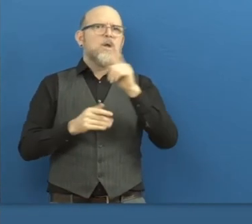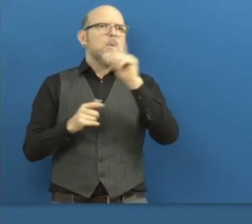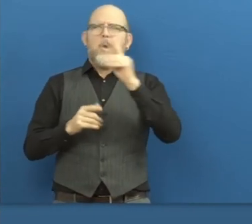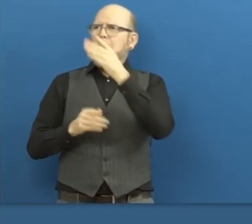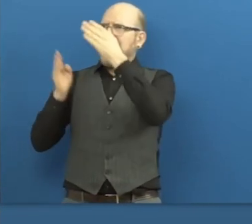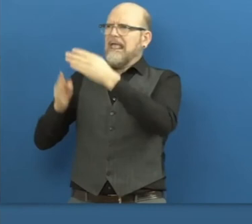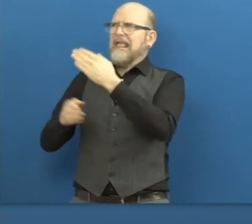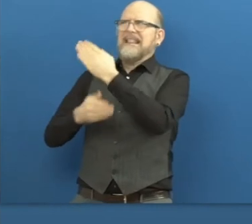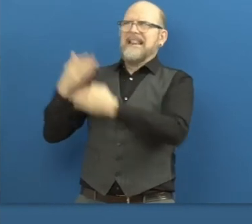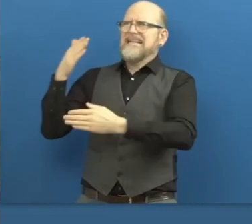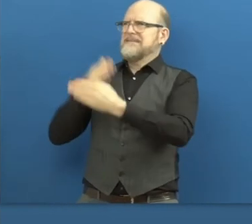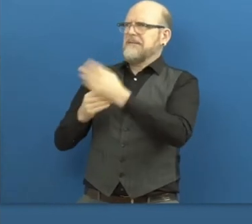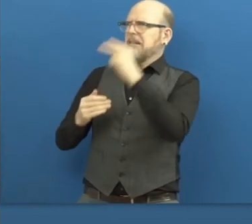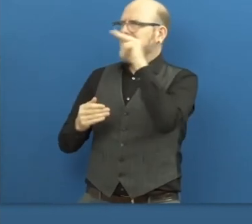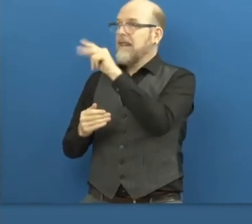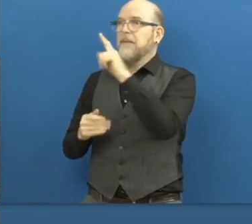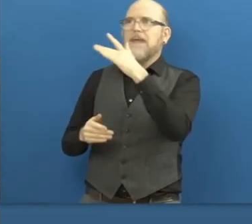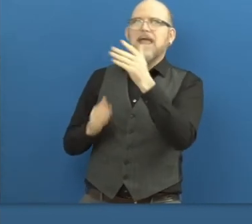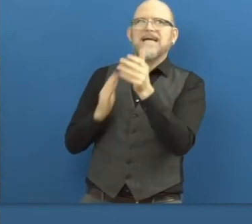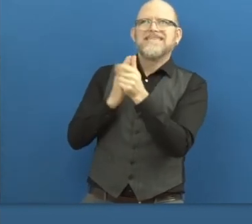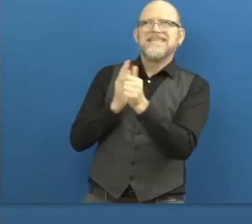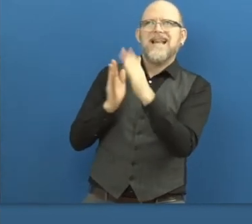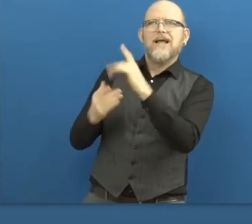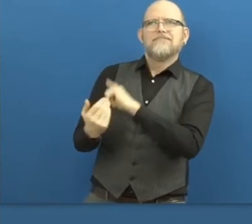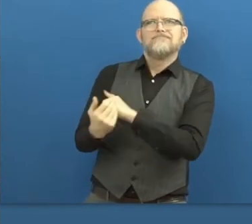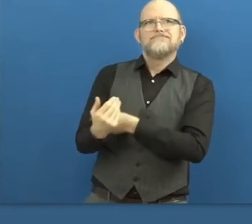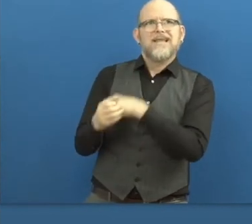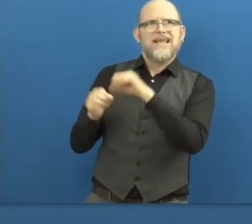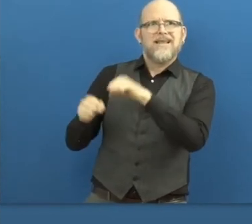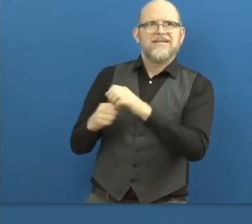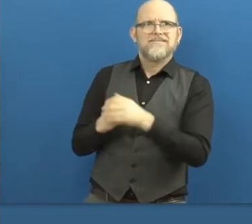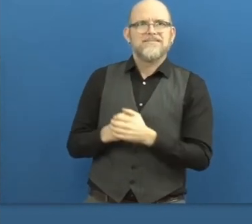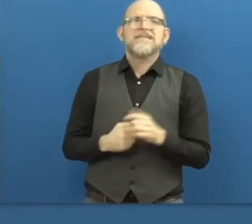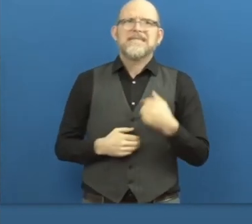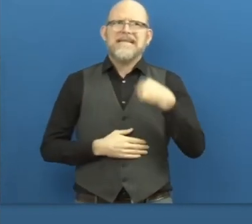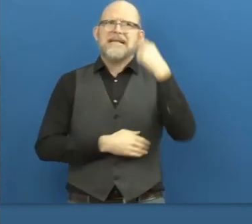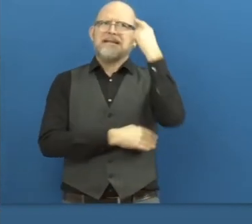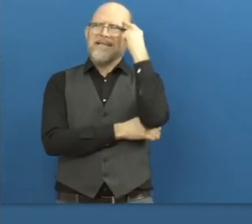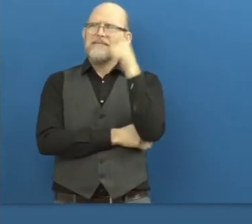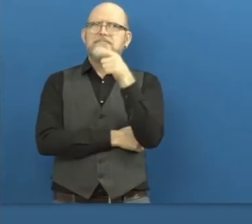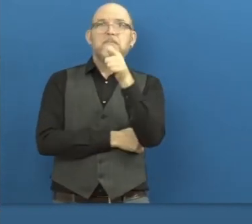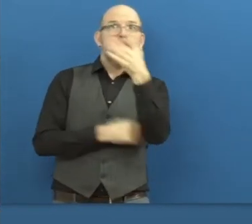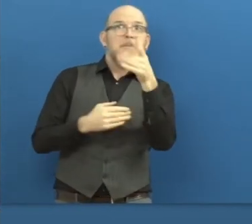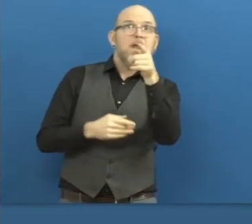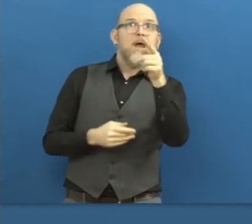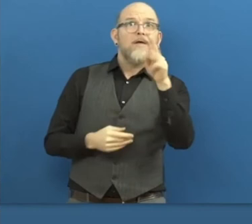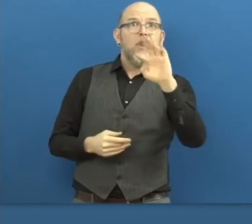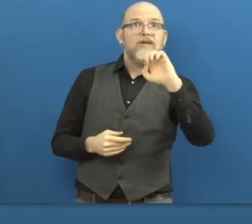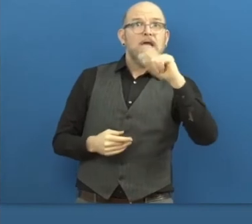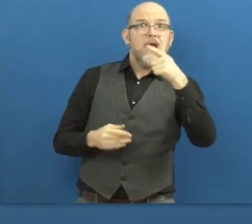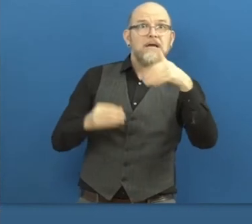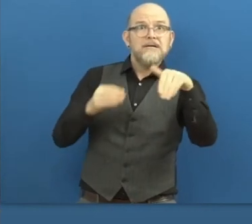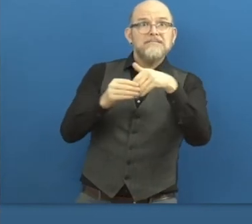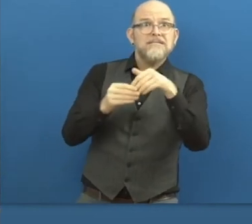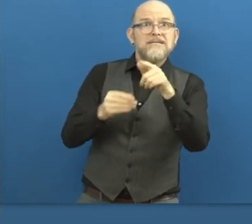I think Wolfgang, did you want to add anything there? I almost cannot find better words. know, it's like I had two